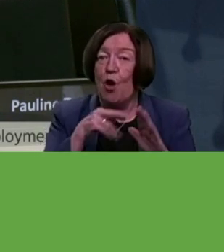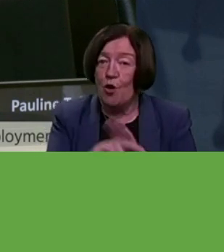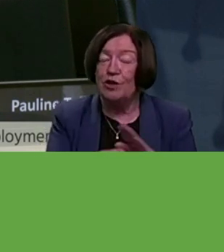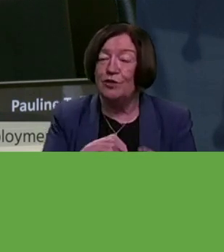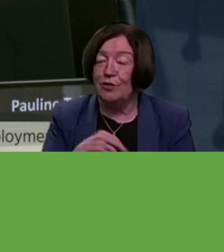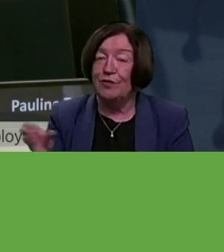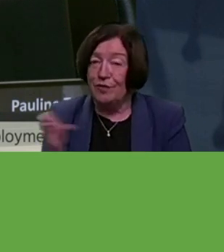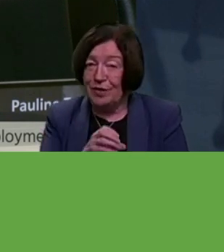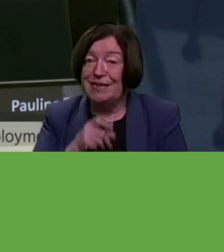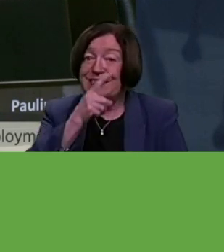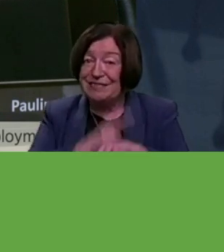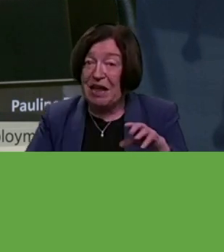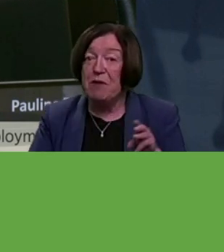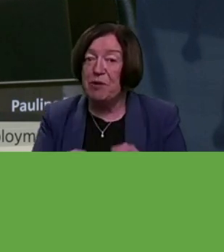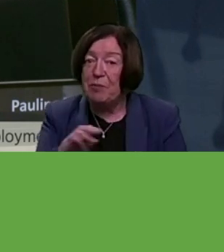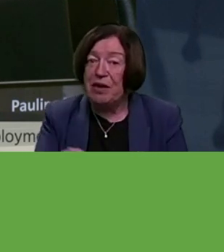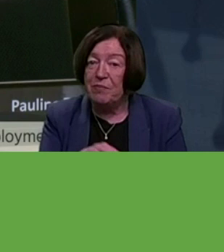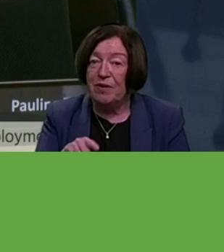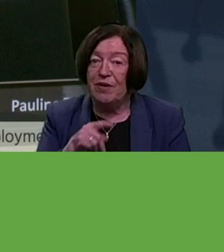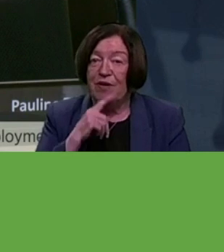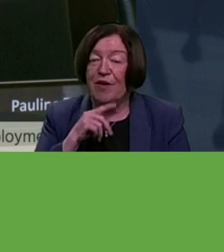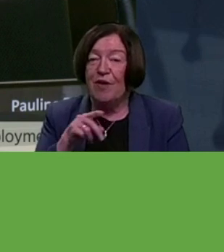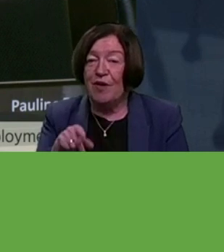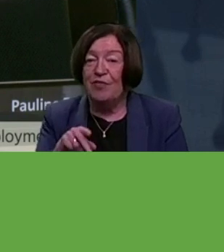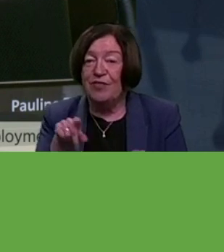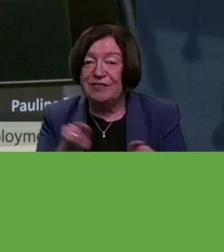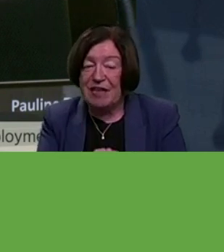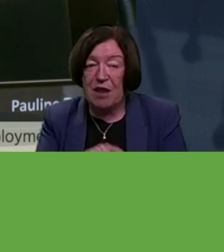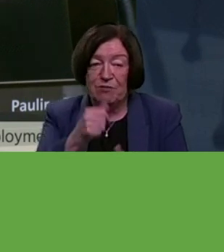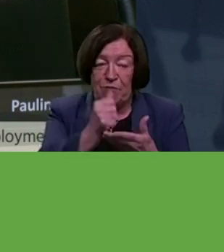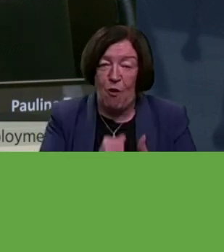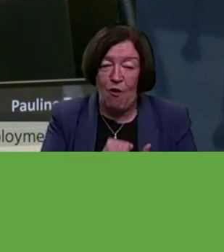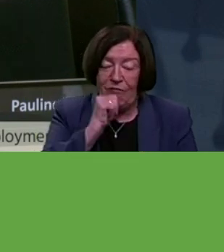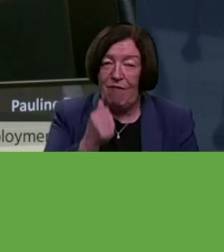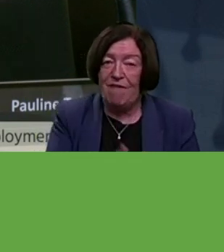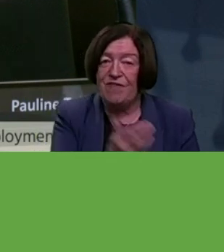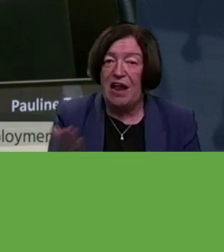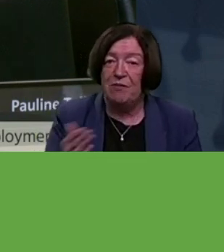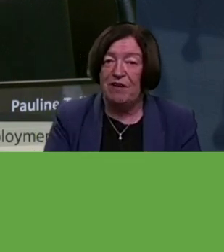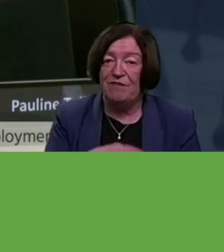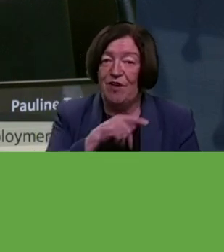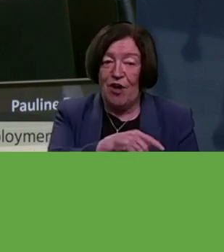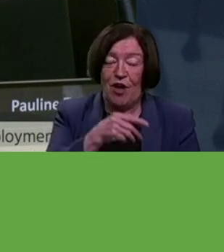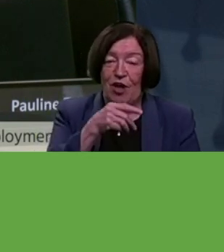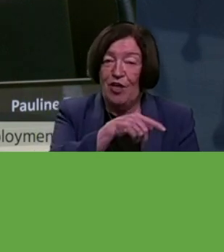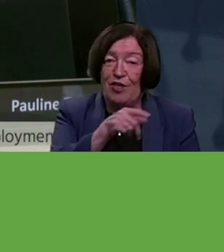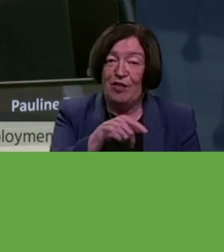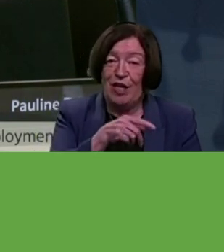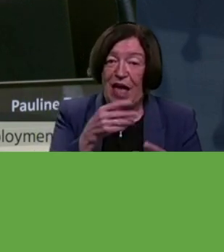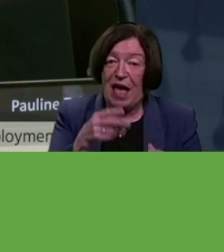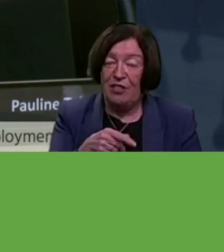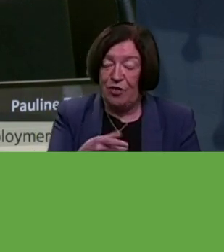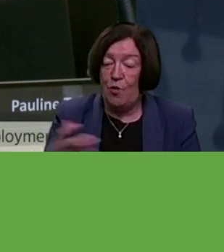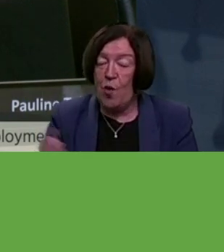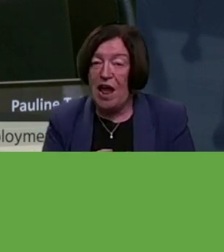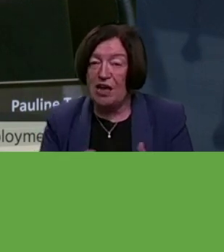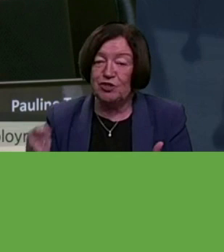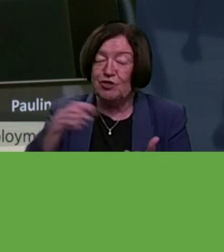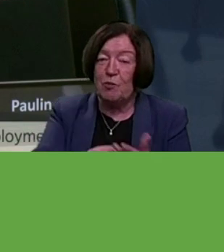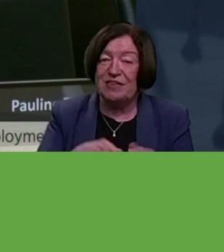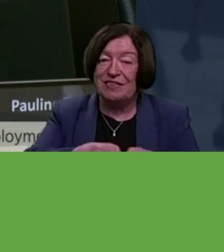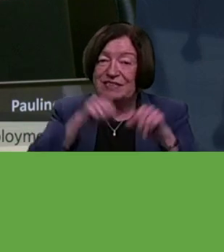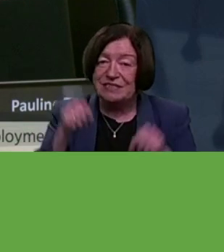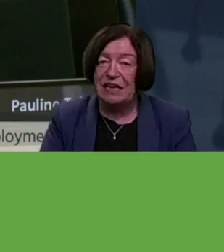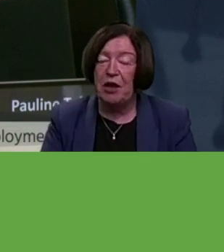to employ disabled people, but the same supports don't exist to employ yourself, such as the wage subsidy scheme and other reasonable